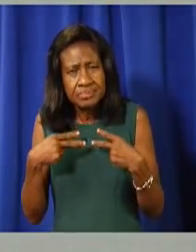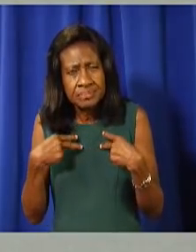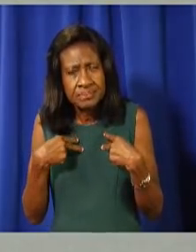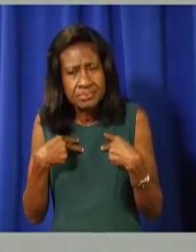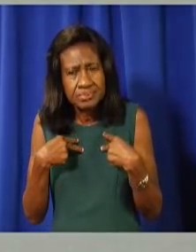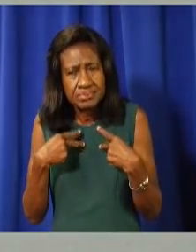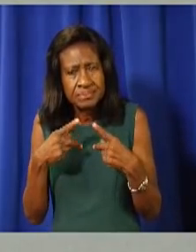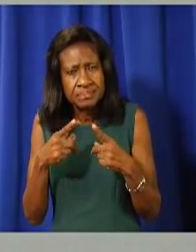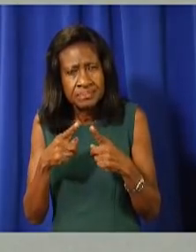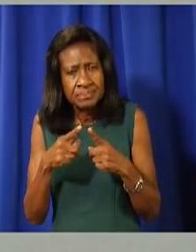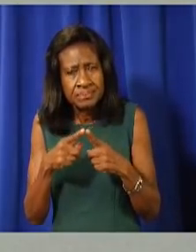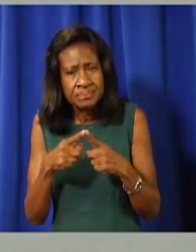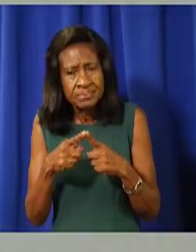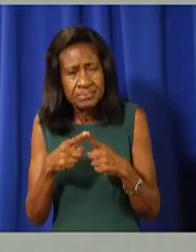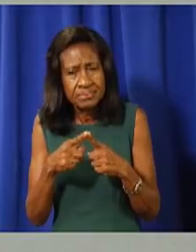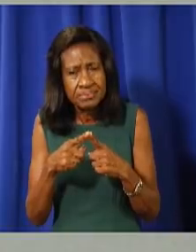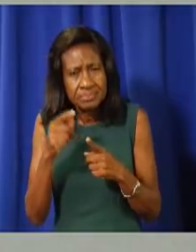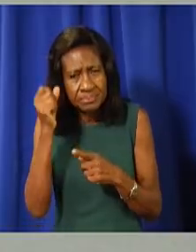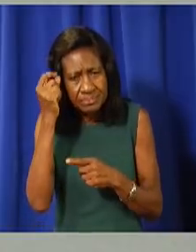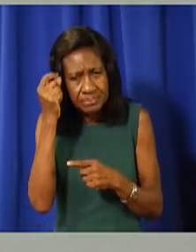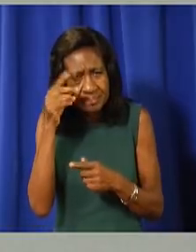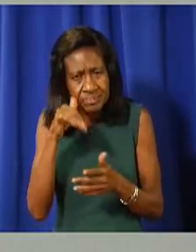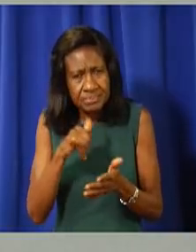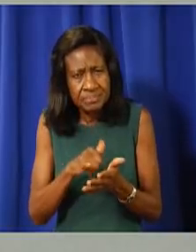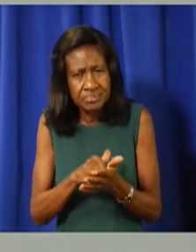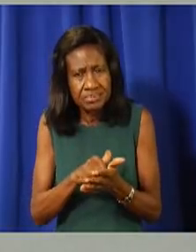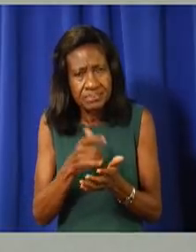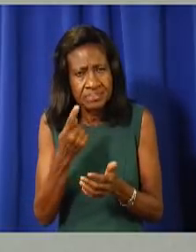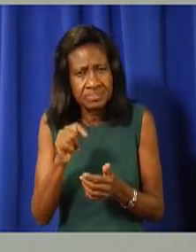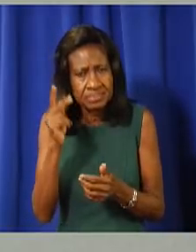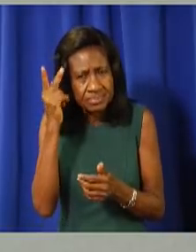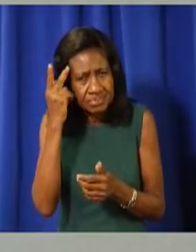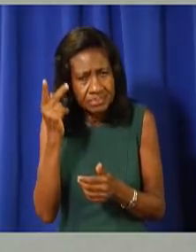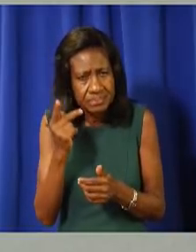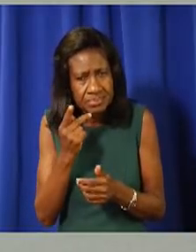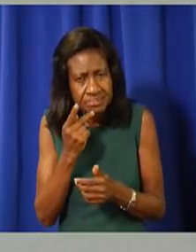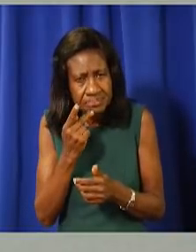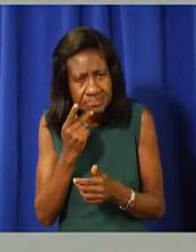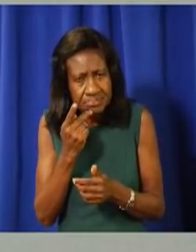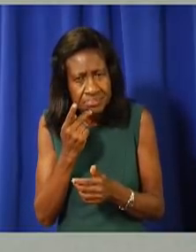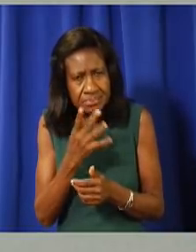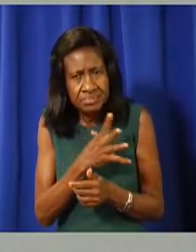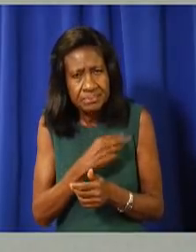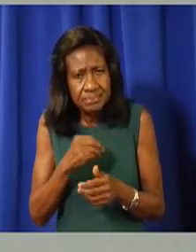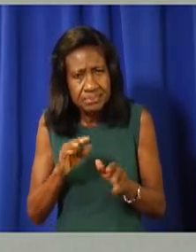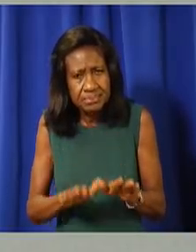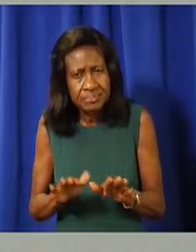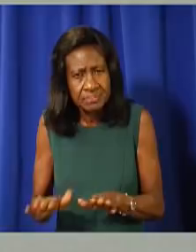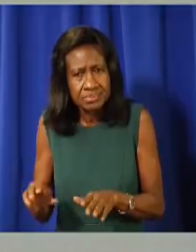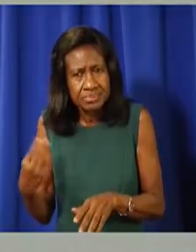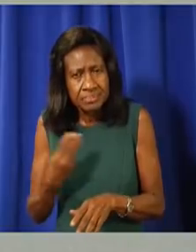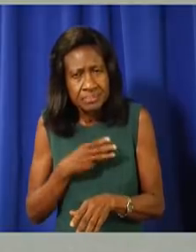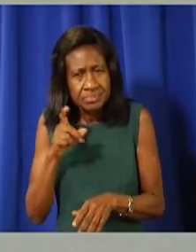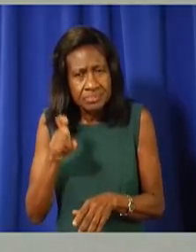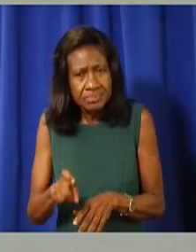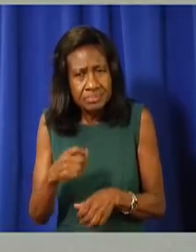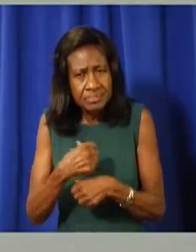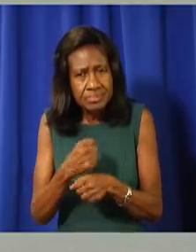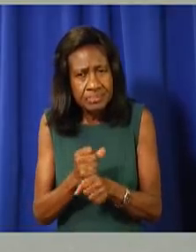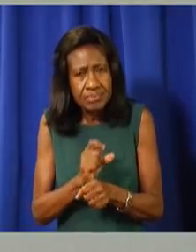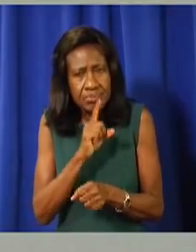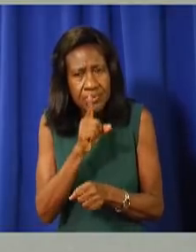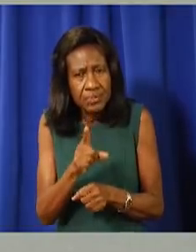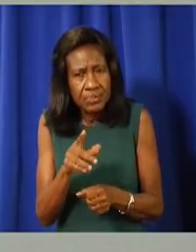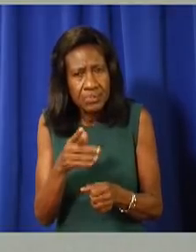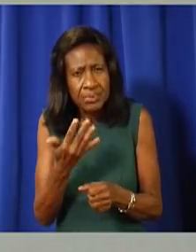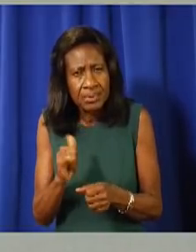children of this country. Um, we have an obligation to those children directly to ensure that they are able to go to school,